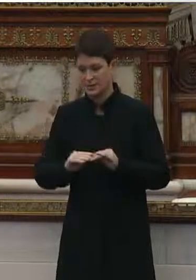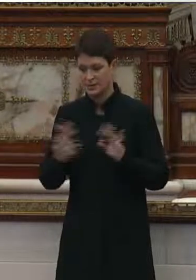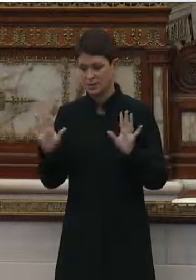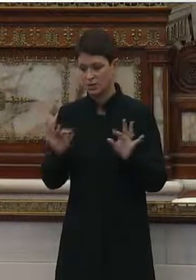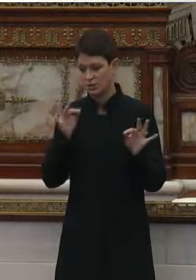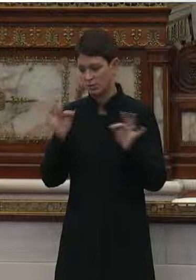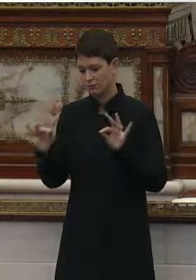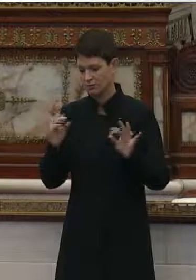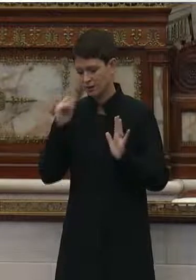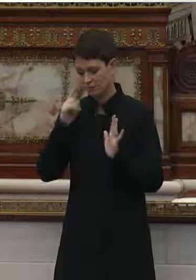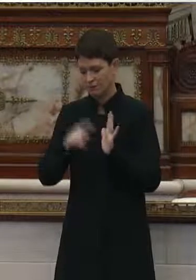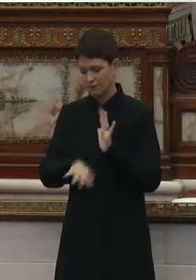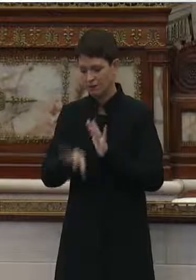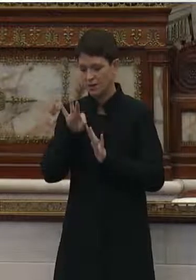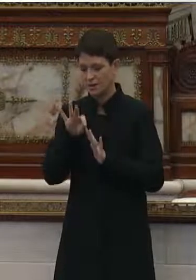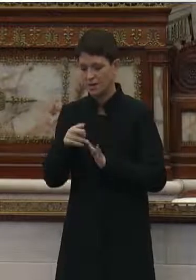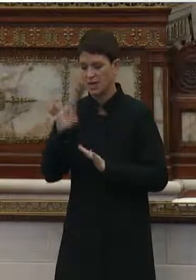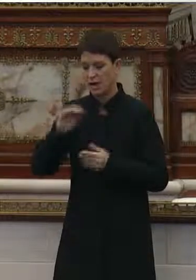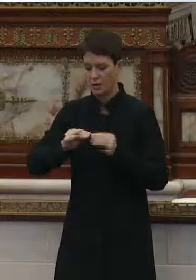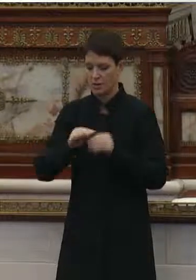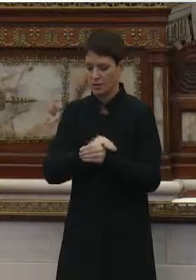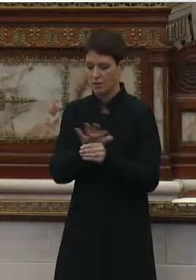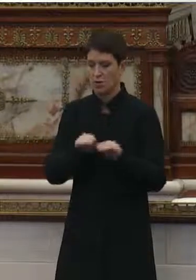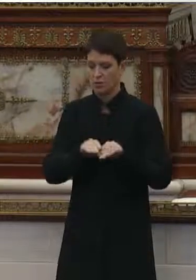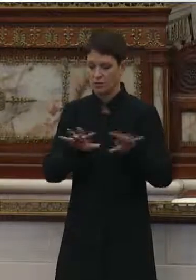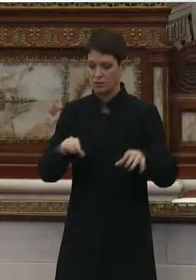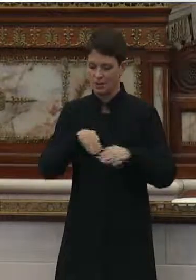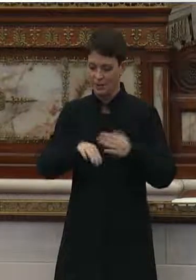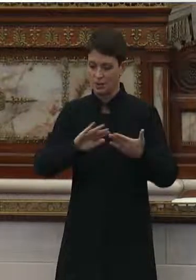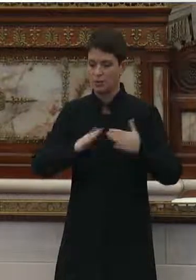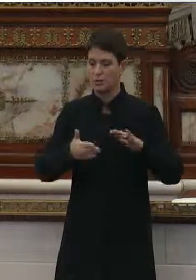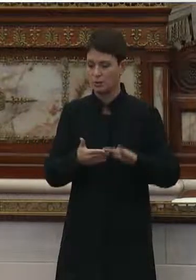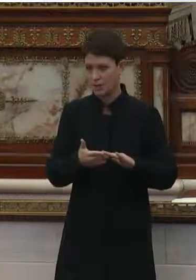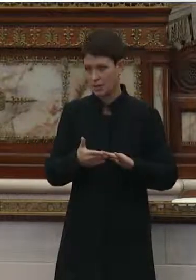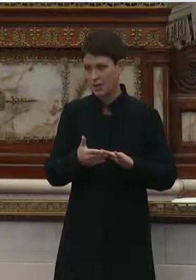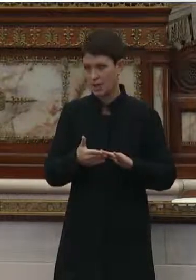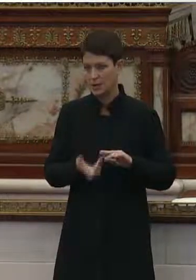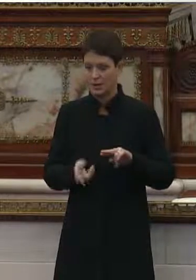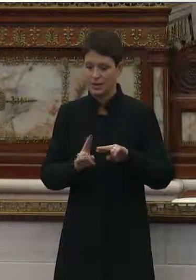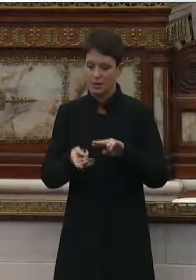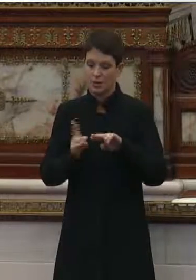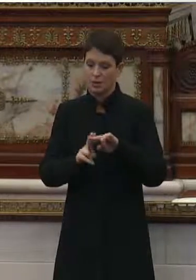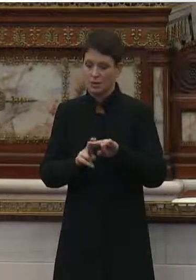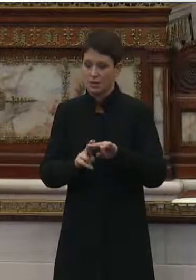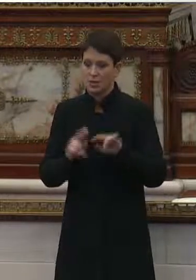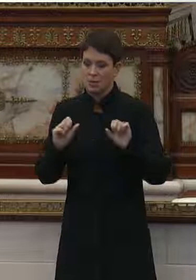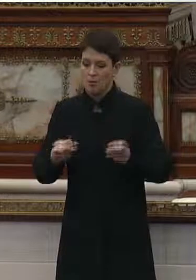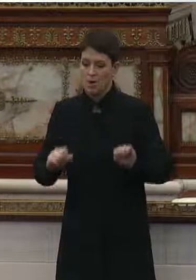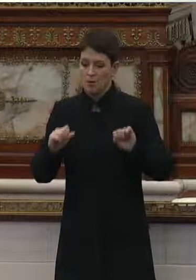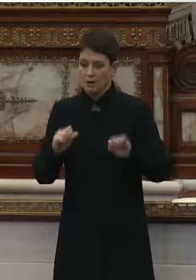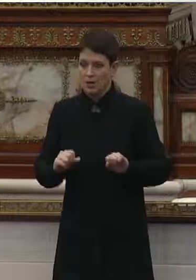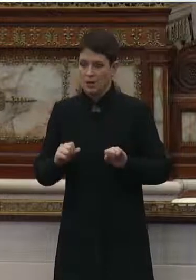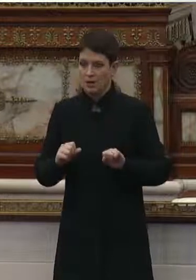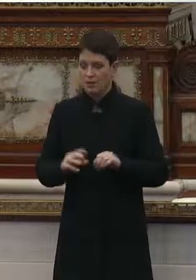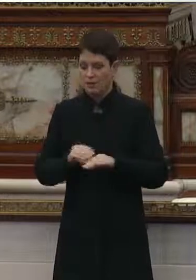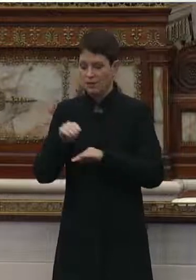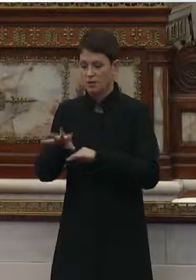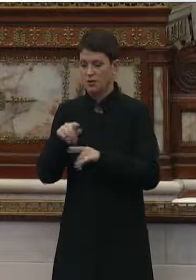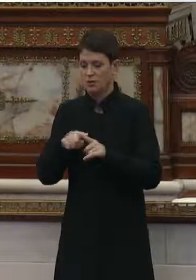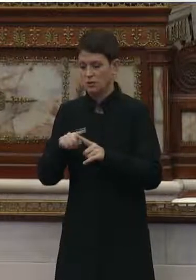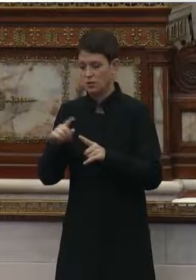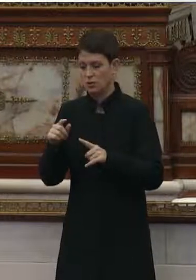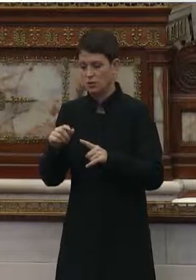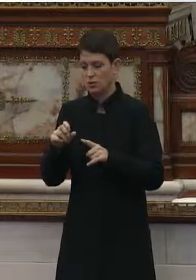that higher rates of COVID spread within a community increases the probability of introduction of the virus